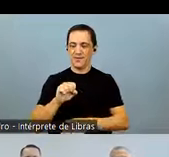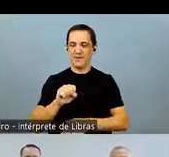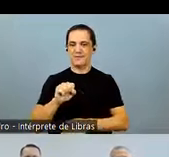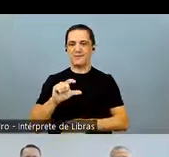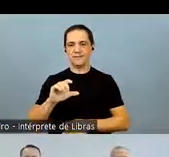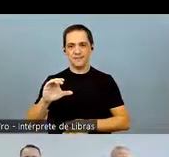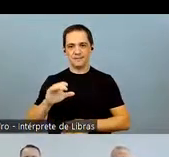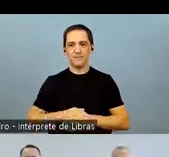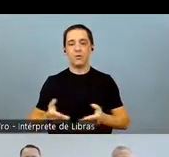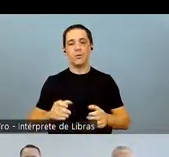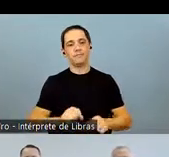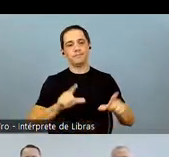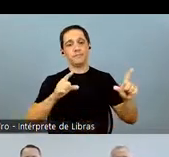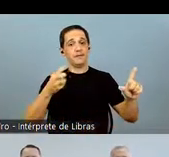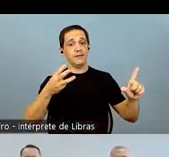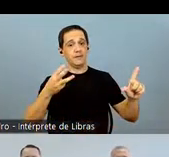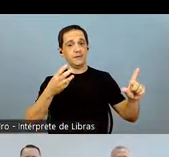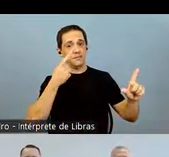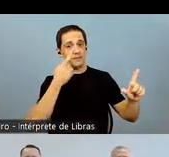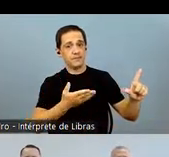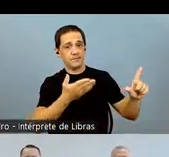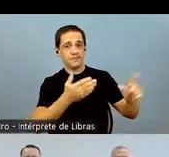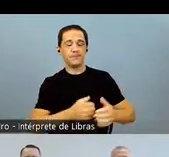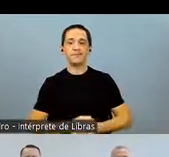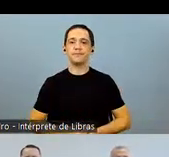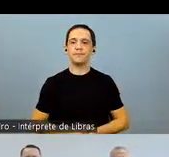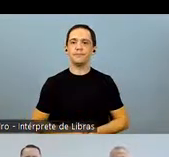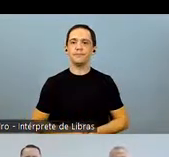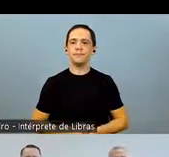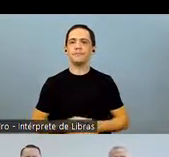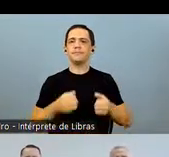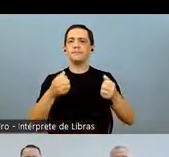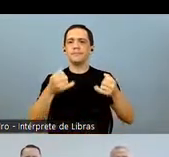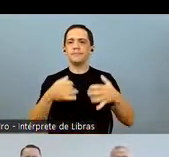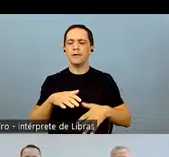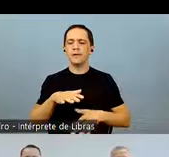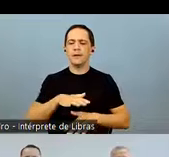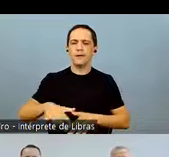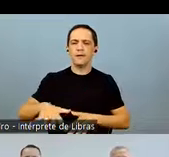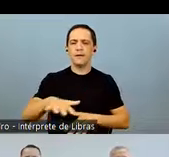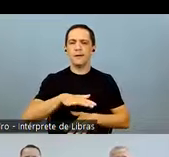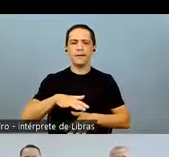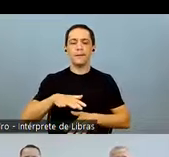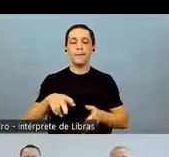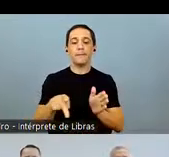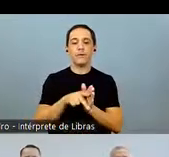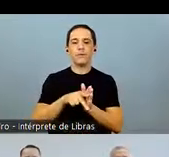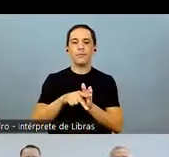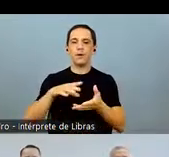SLC Agricola. Please, let's move to slide three for some